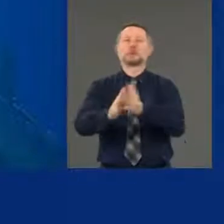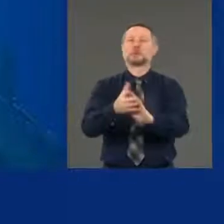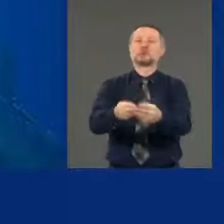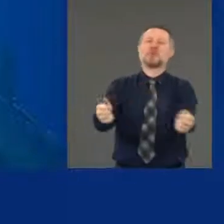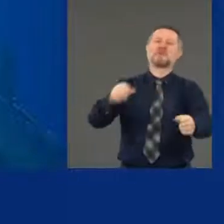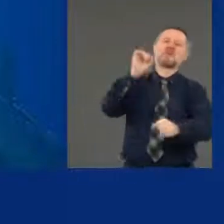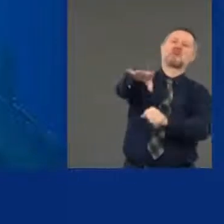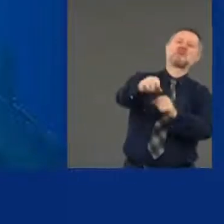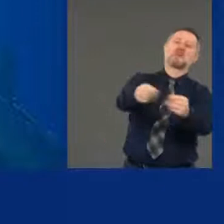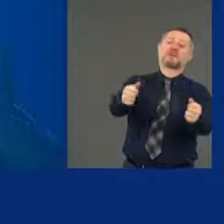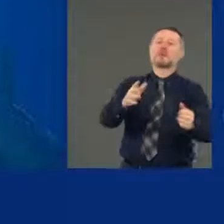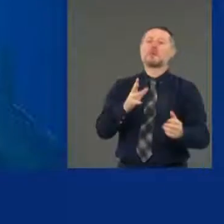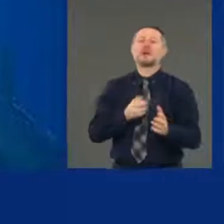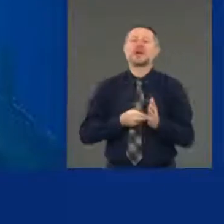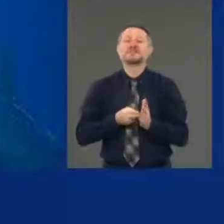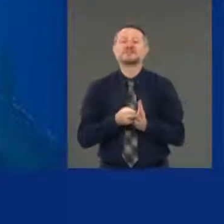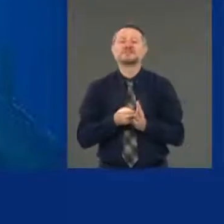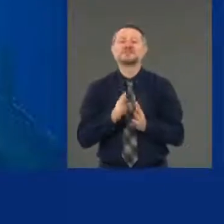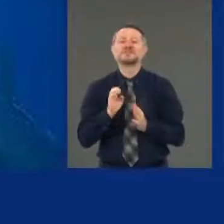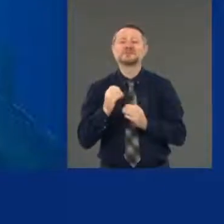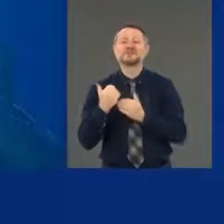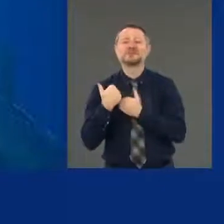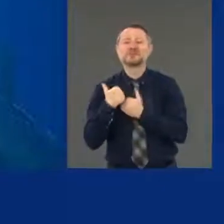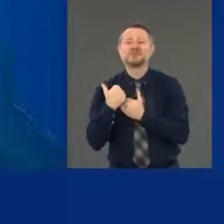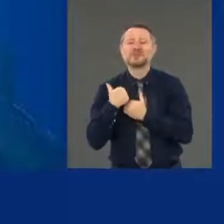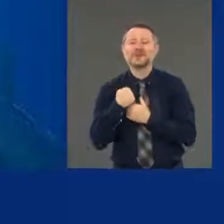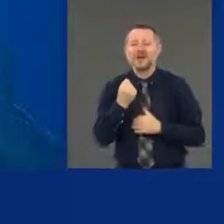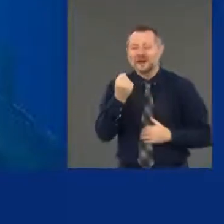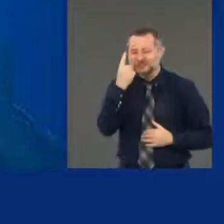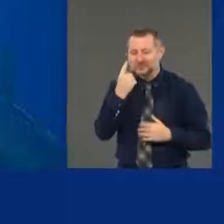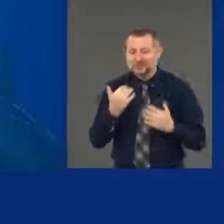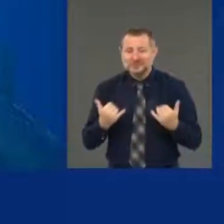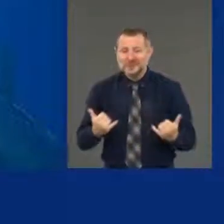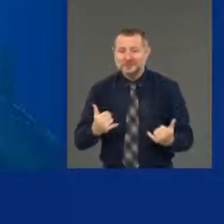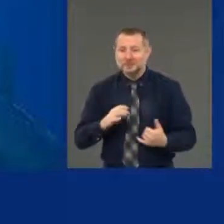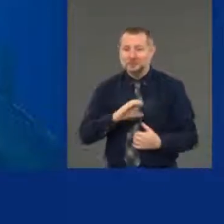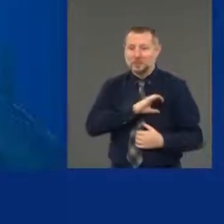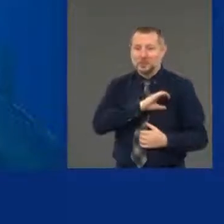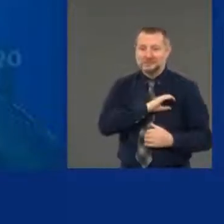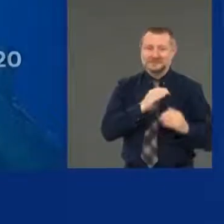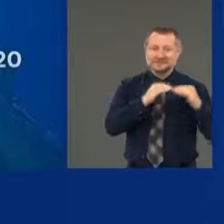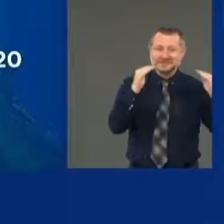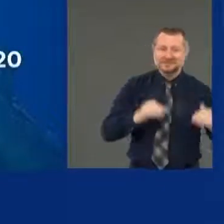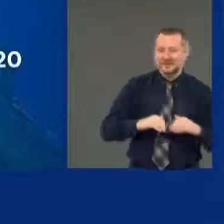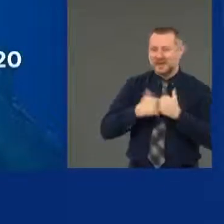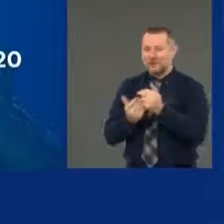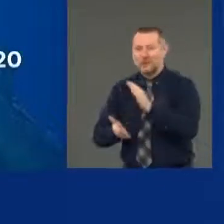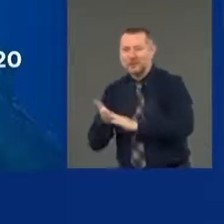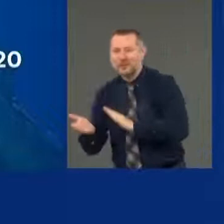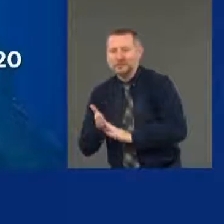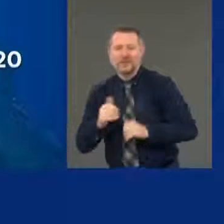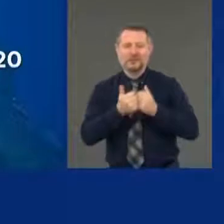the current policing system doesn't work. And we're going to reinvent and reimagine policing